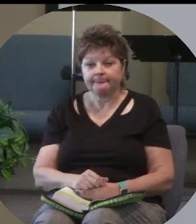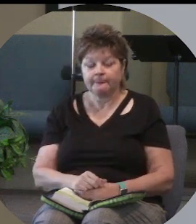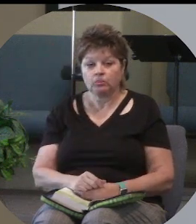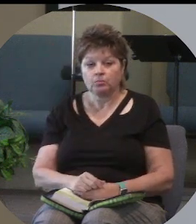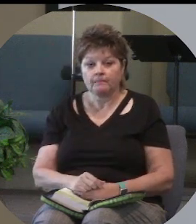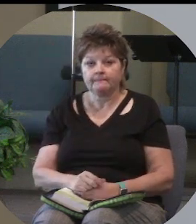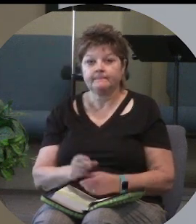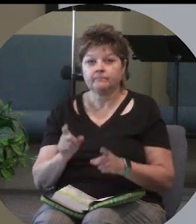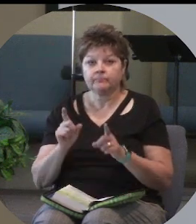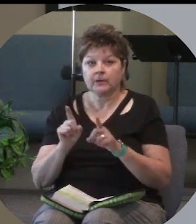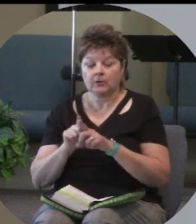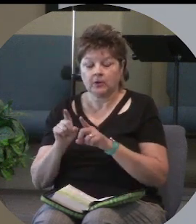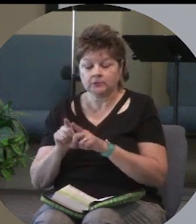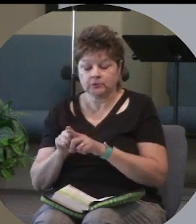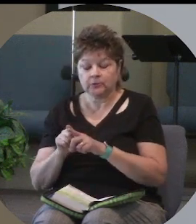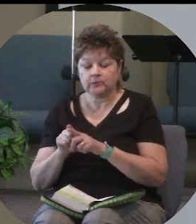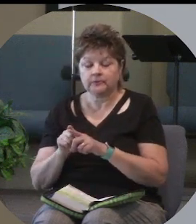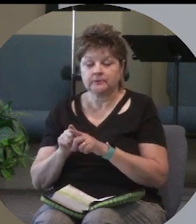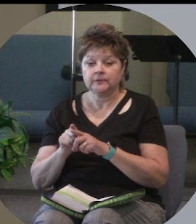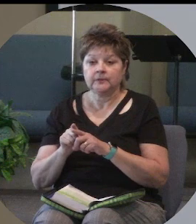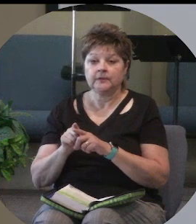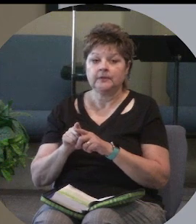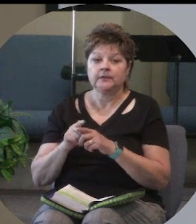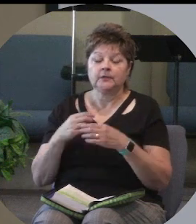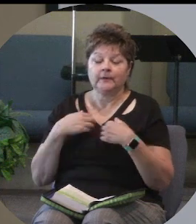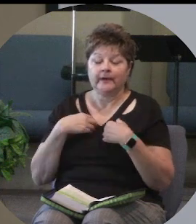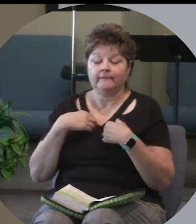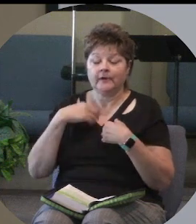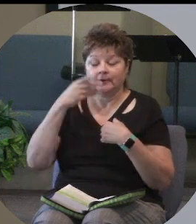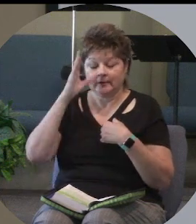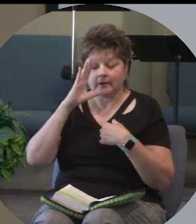also present is God the son and God the Holy Spirit